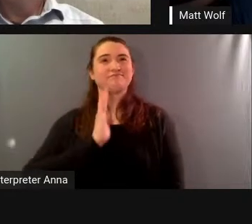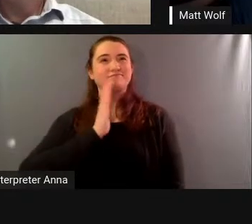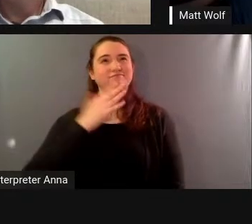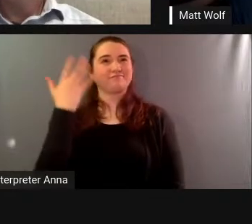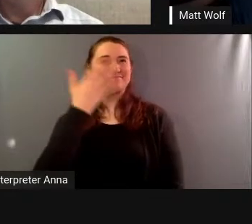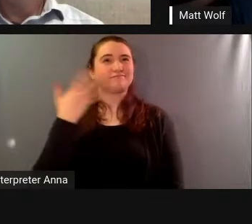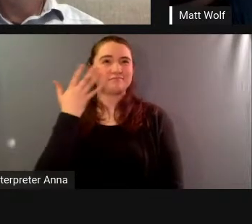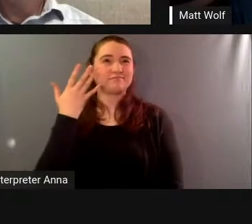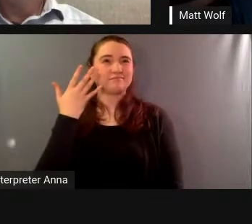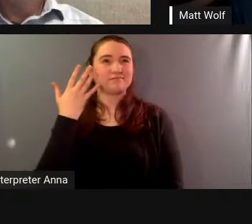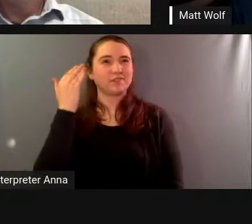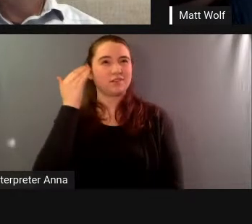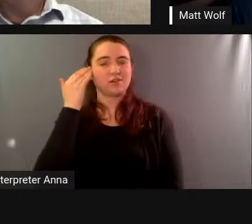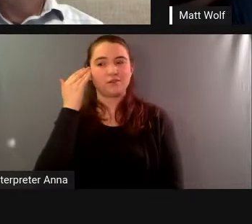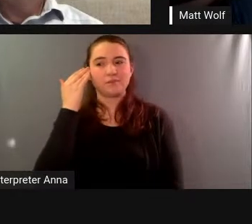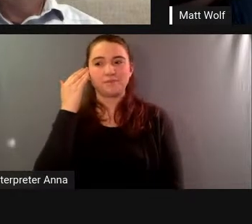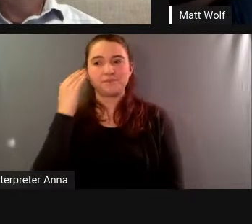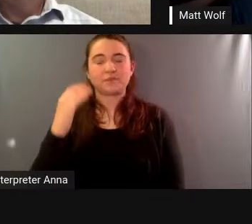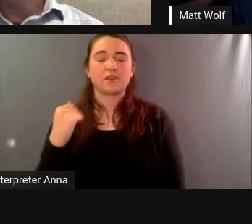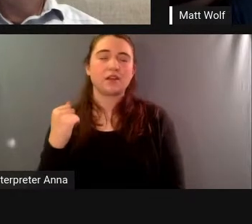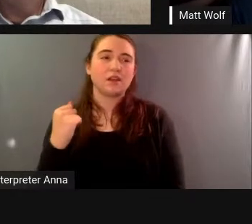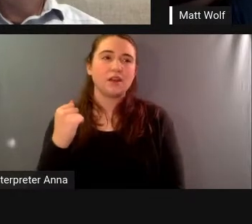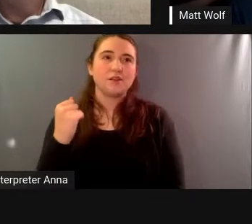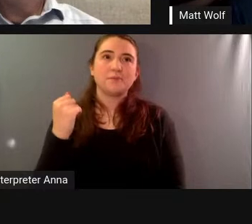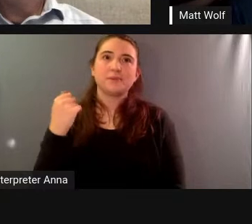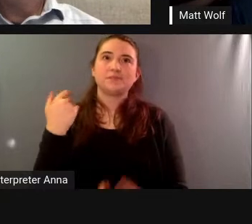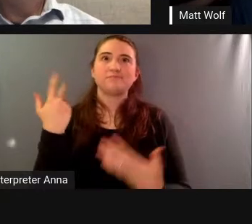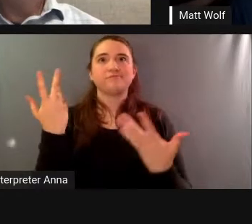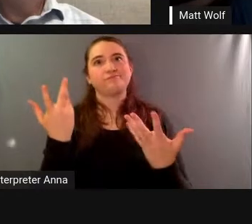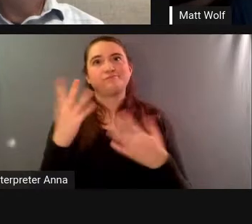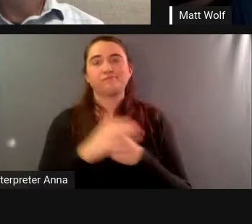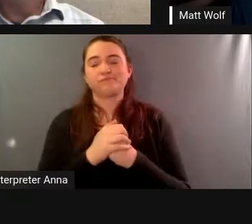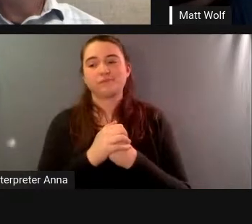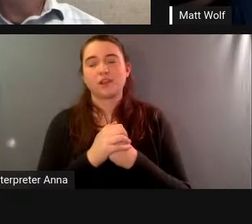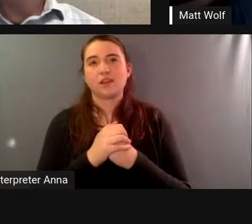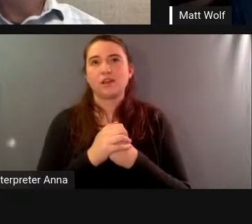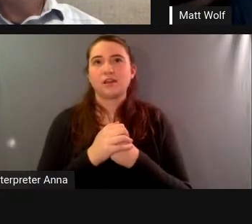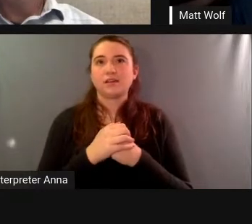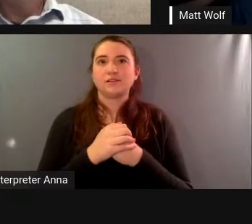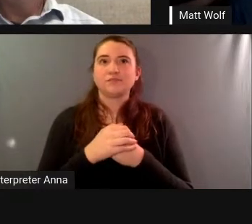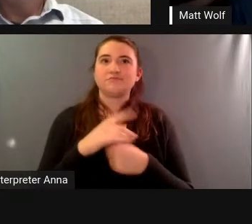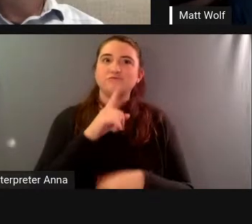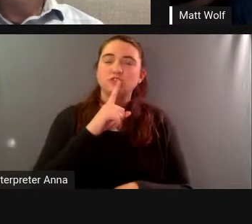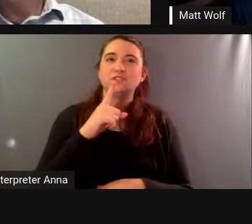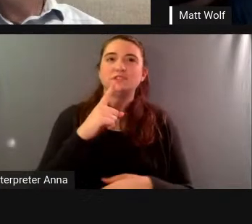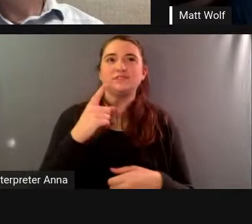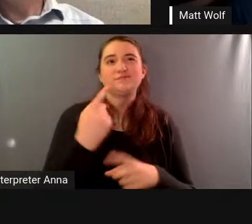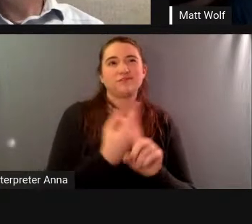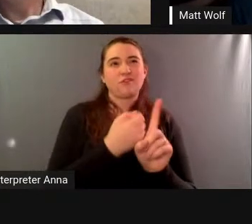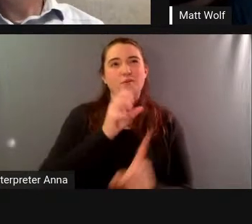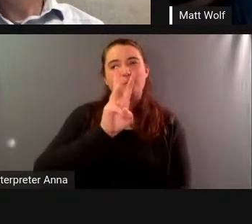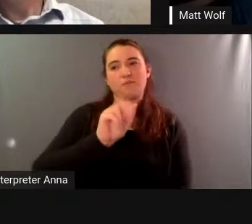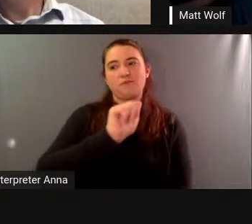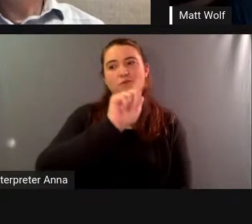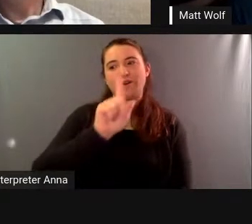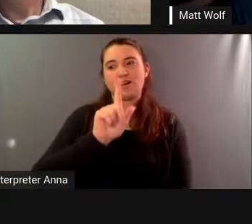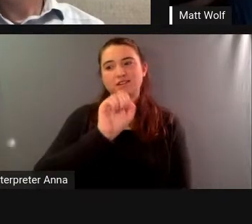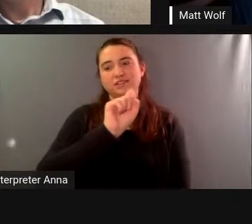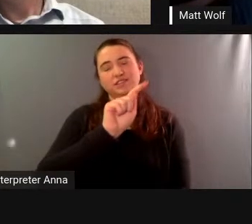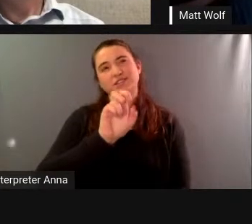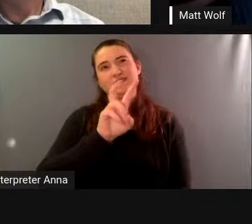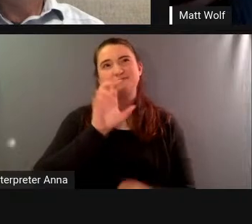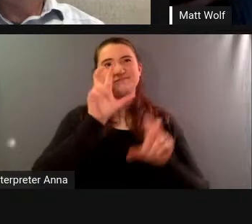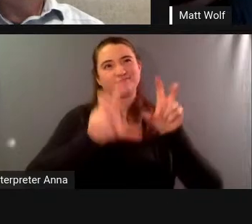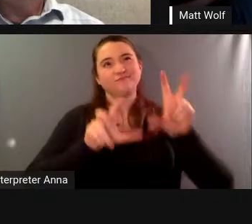but ultimately you know he is out of wall street he's a kind of a takeover expert and the takeover that was happening